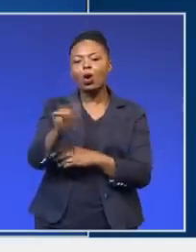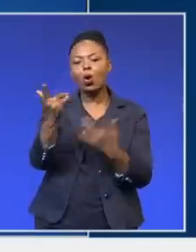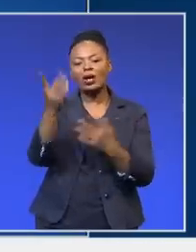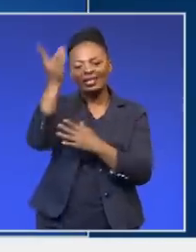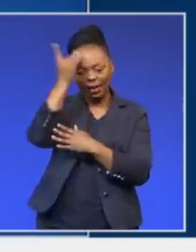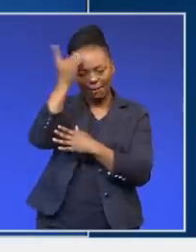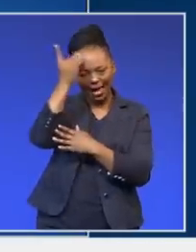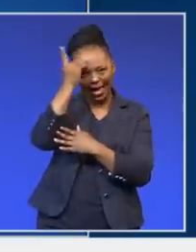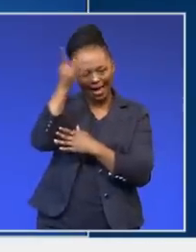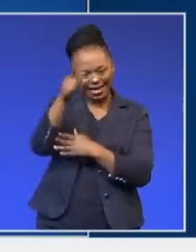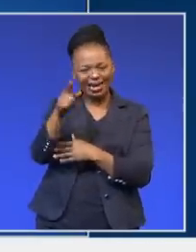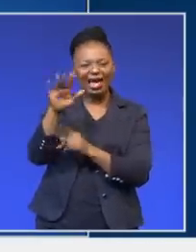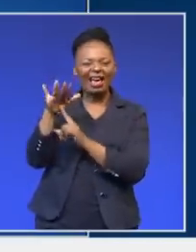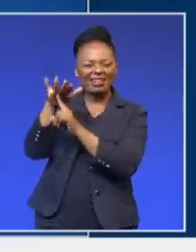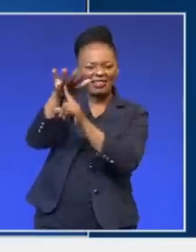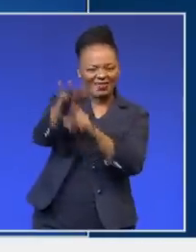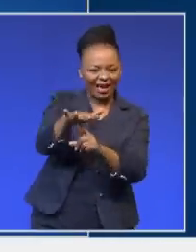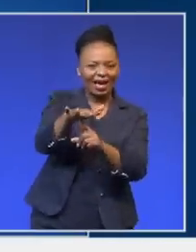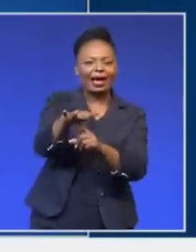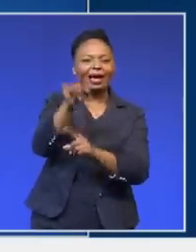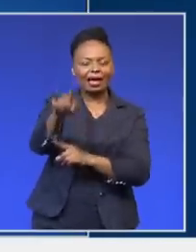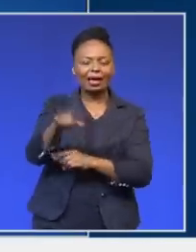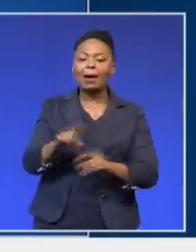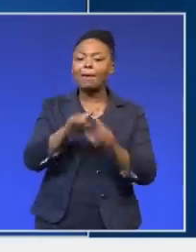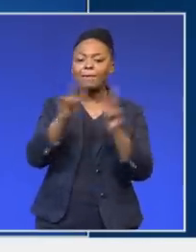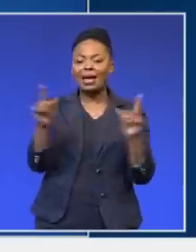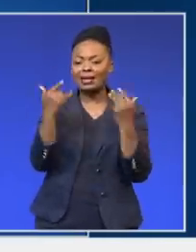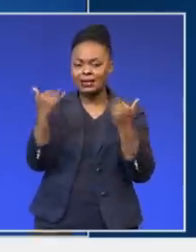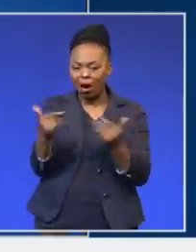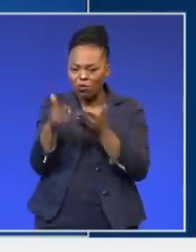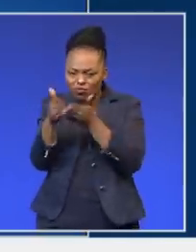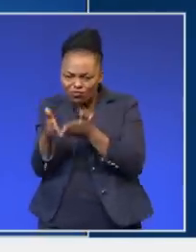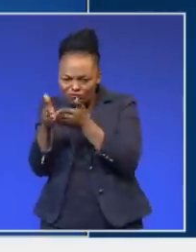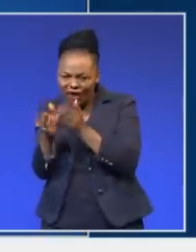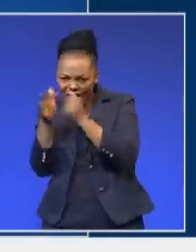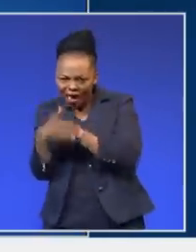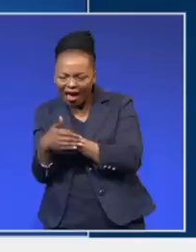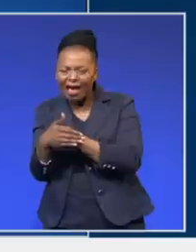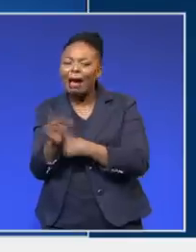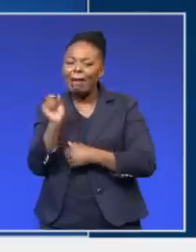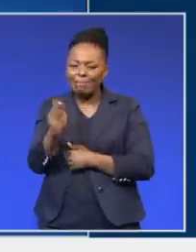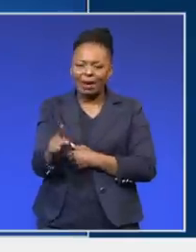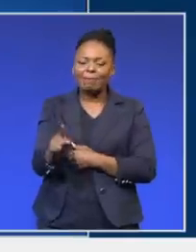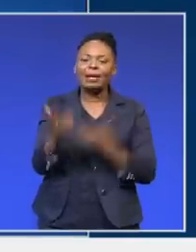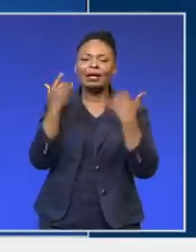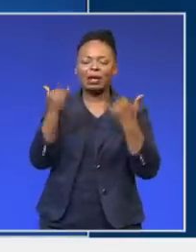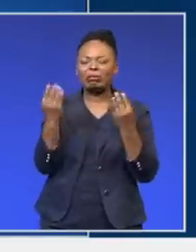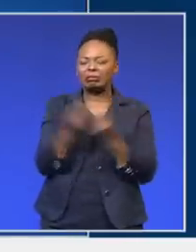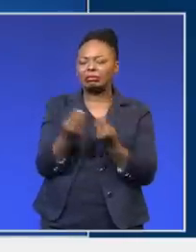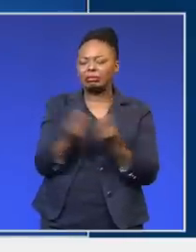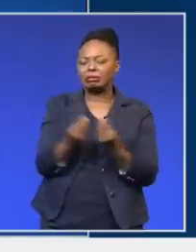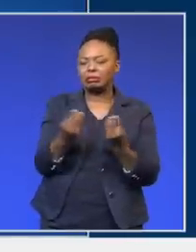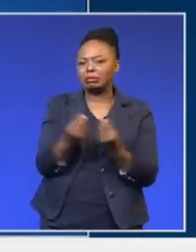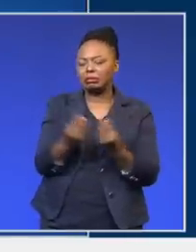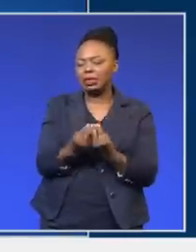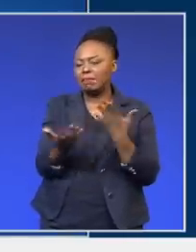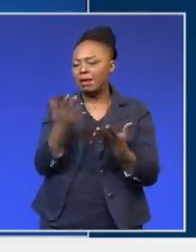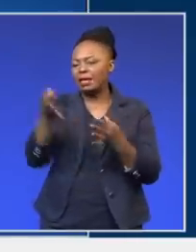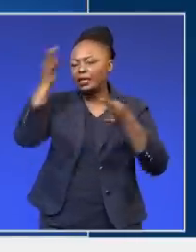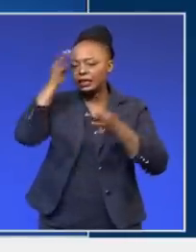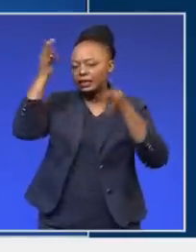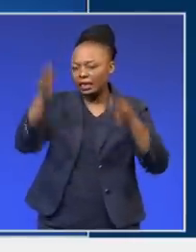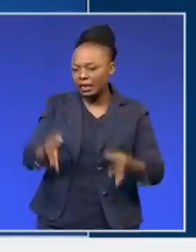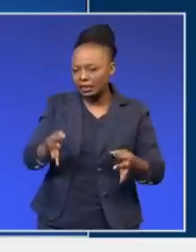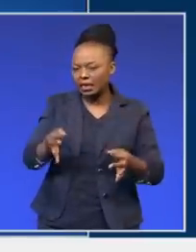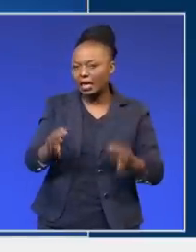fact that that was allowed was already extraordinary. And that means that it was taken, the decision was taken on